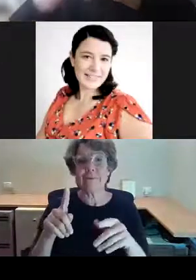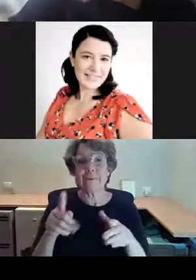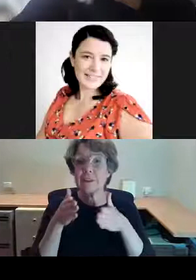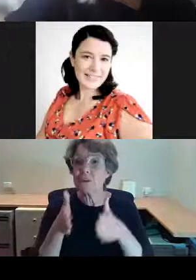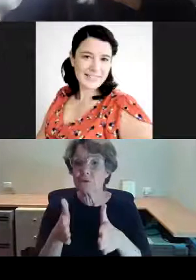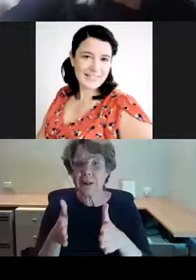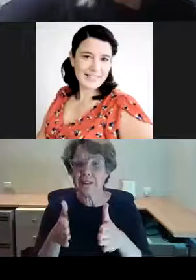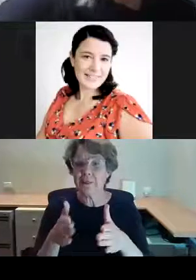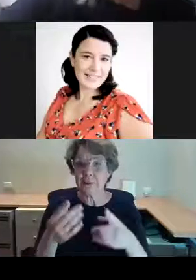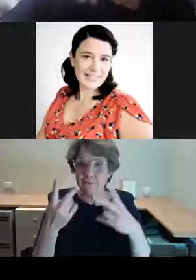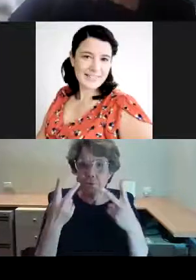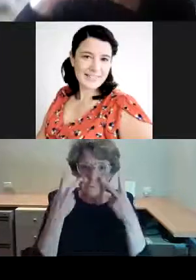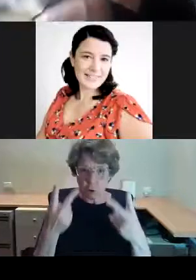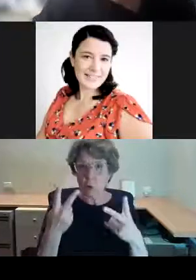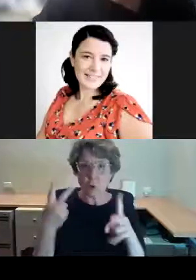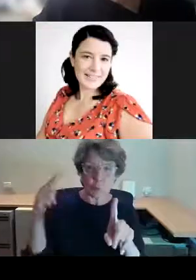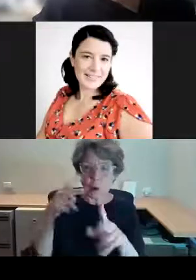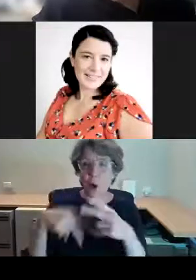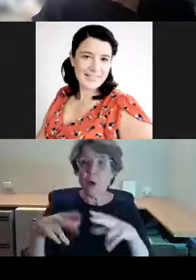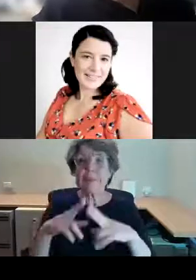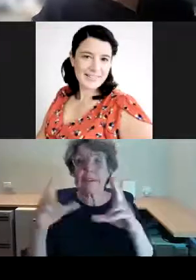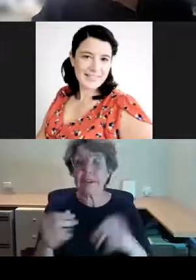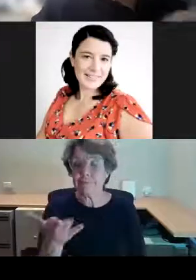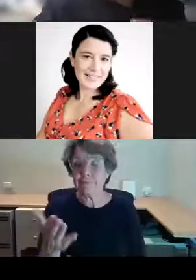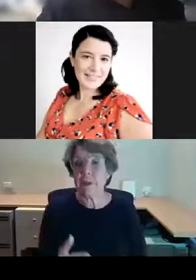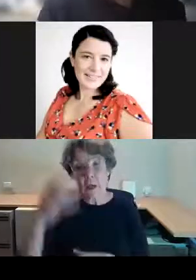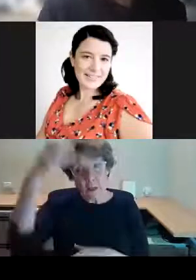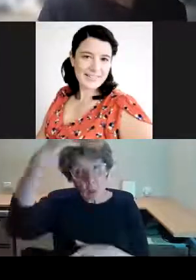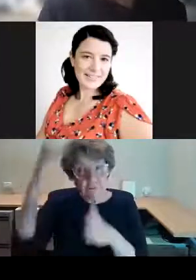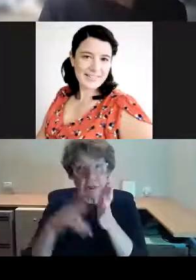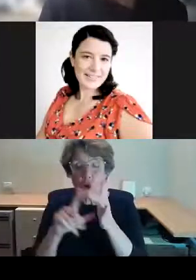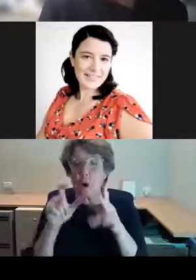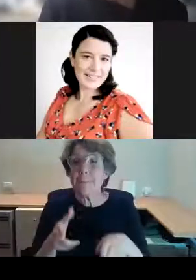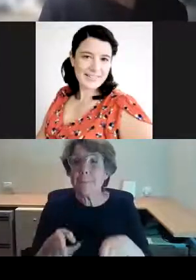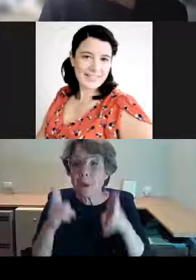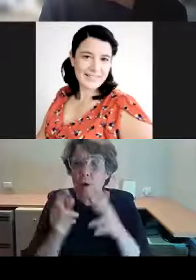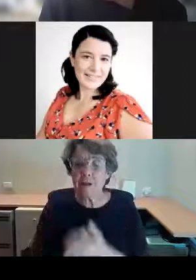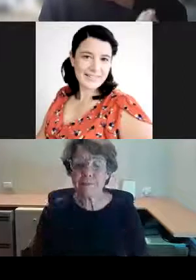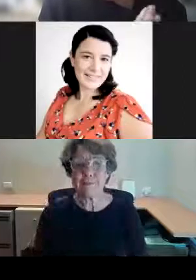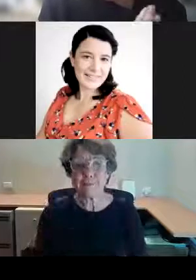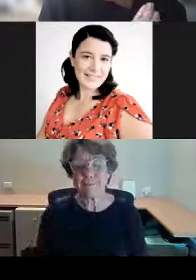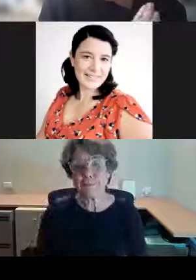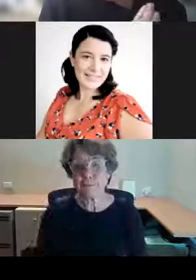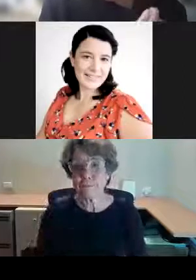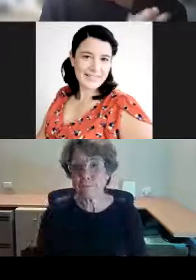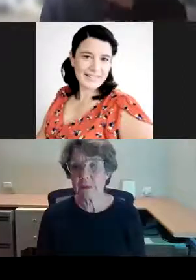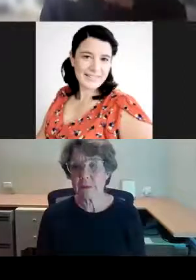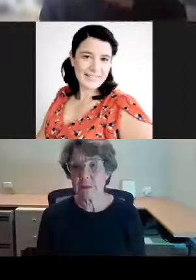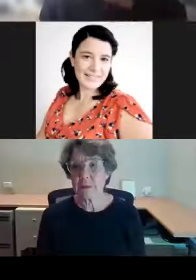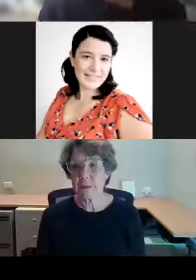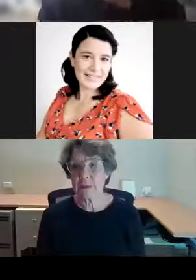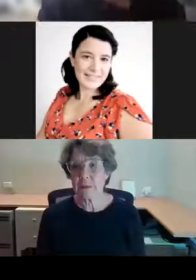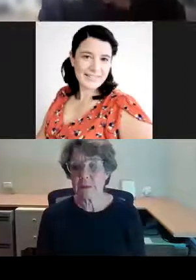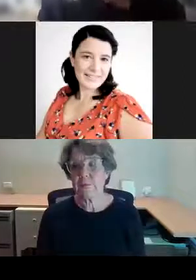was built as a sort of, it